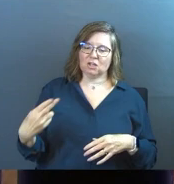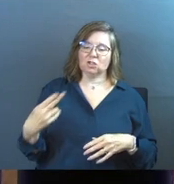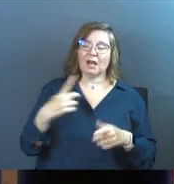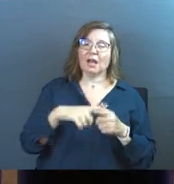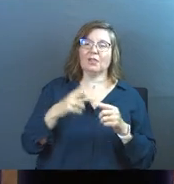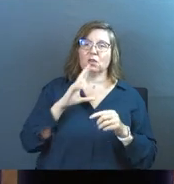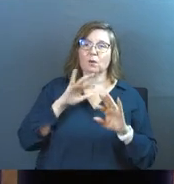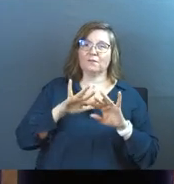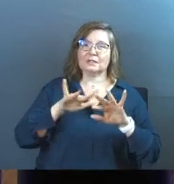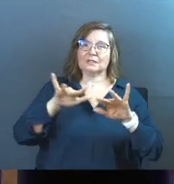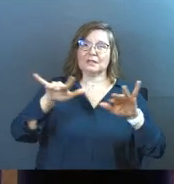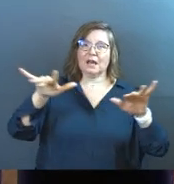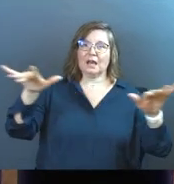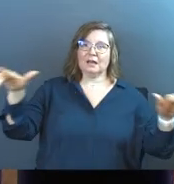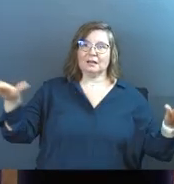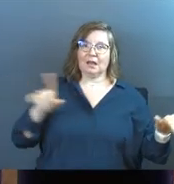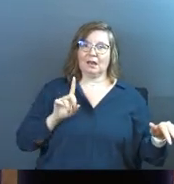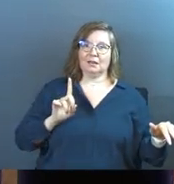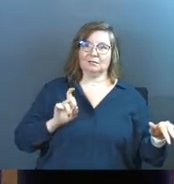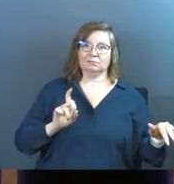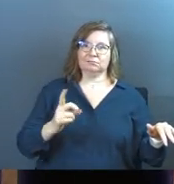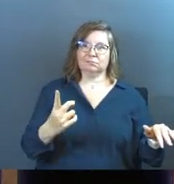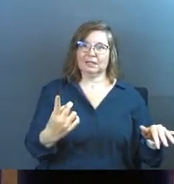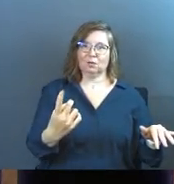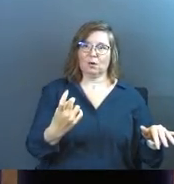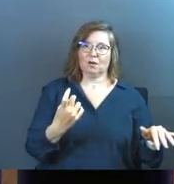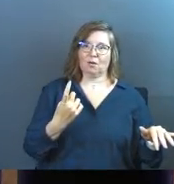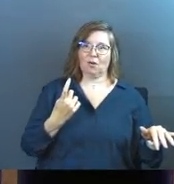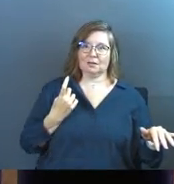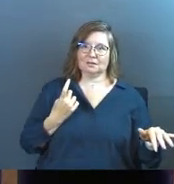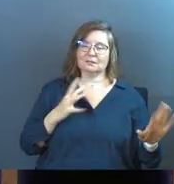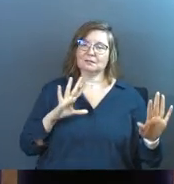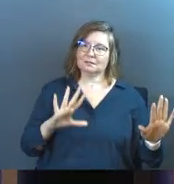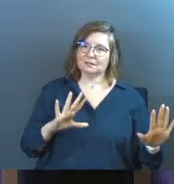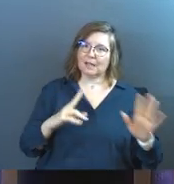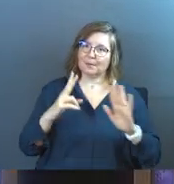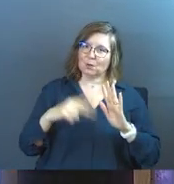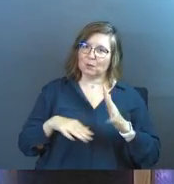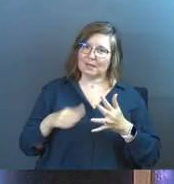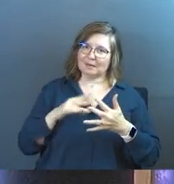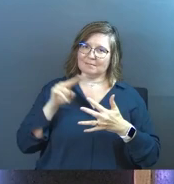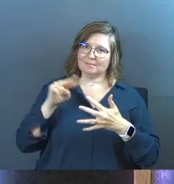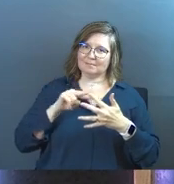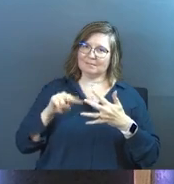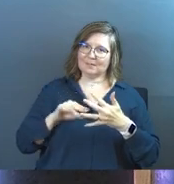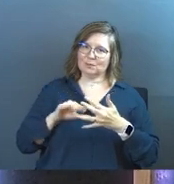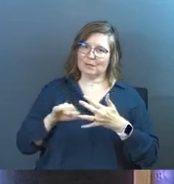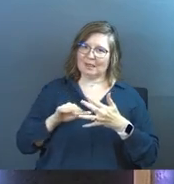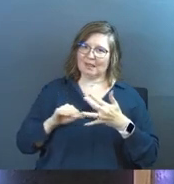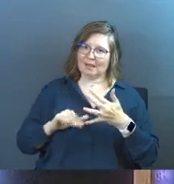And then the river divided and Elisha went across. So let me just read between the lines here.